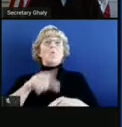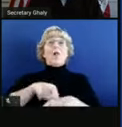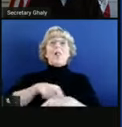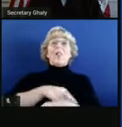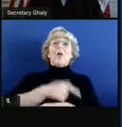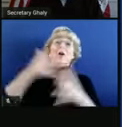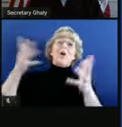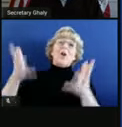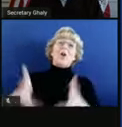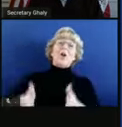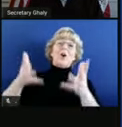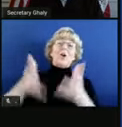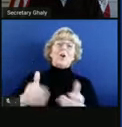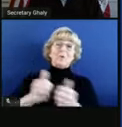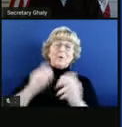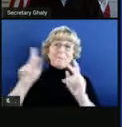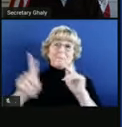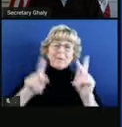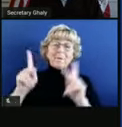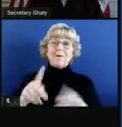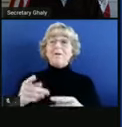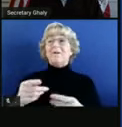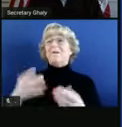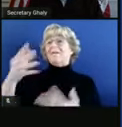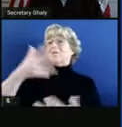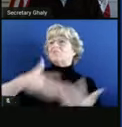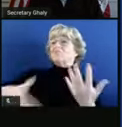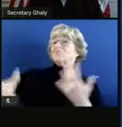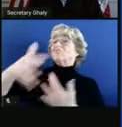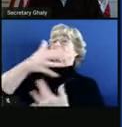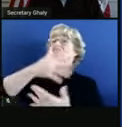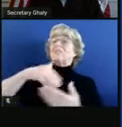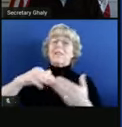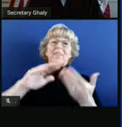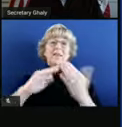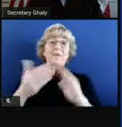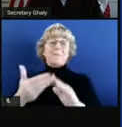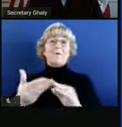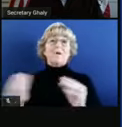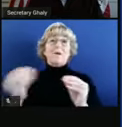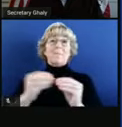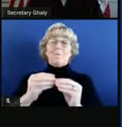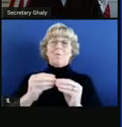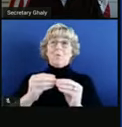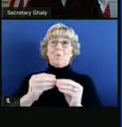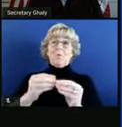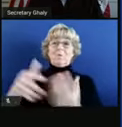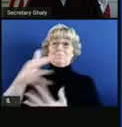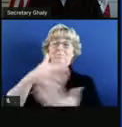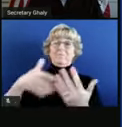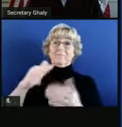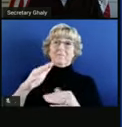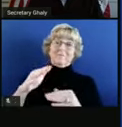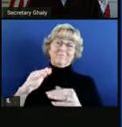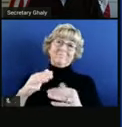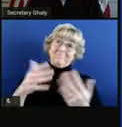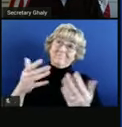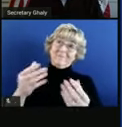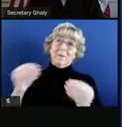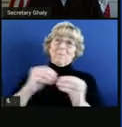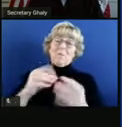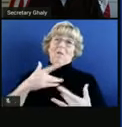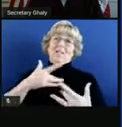exposures and you're doing things in our communities where we're likely to mix more than usual. So